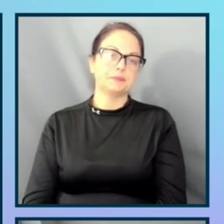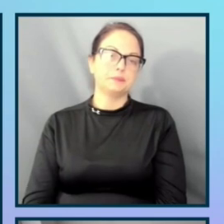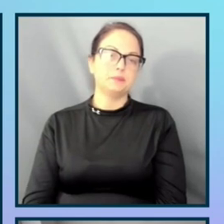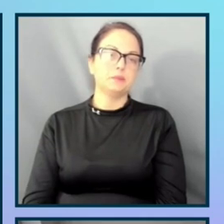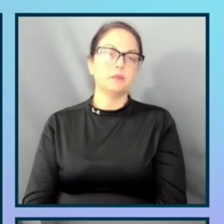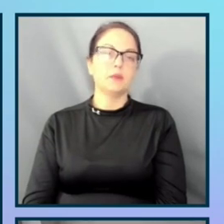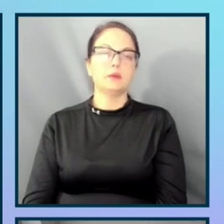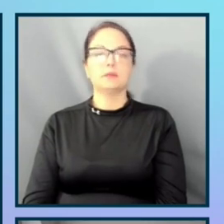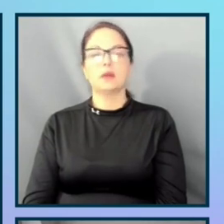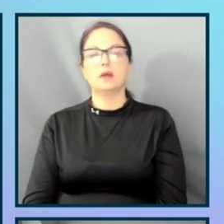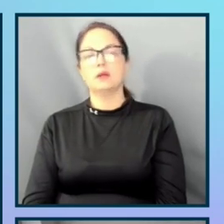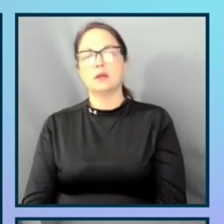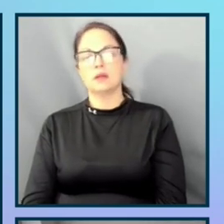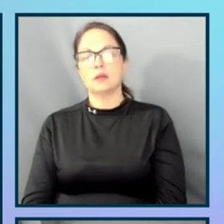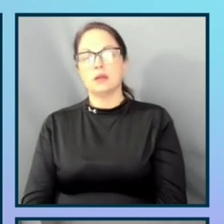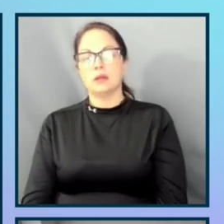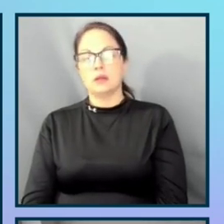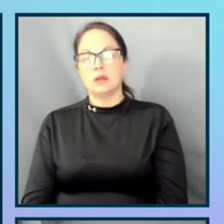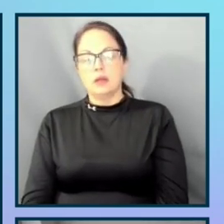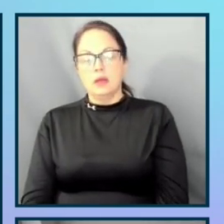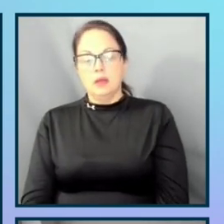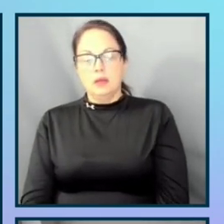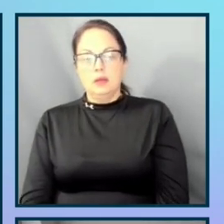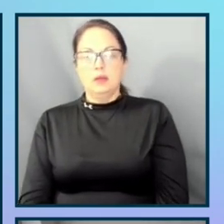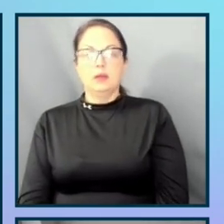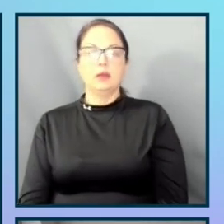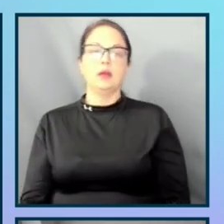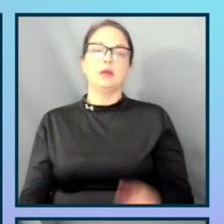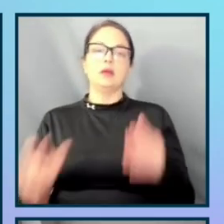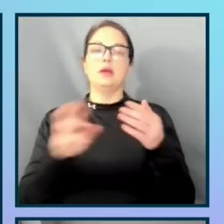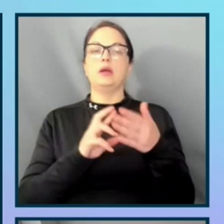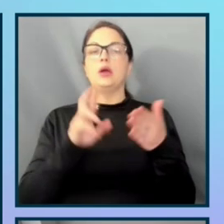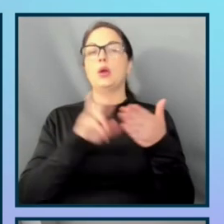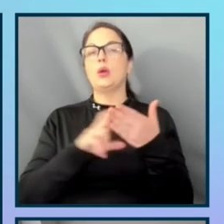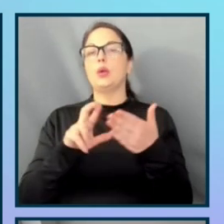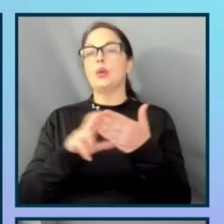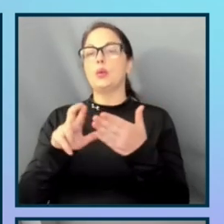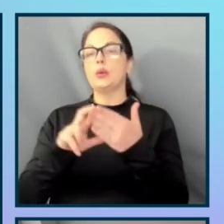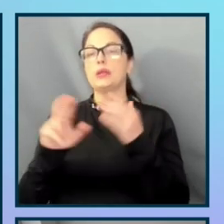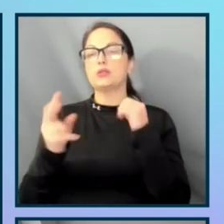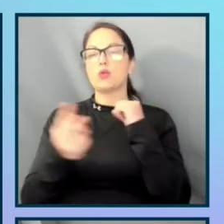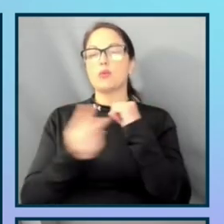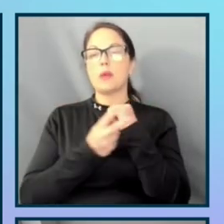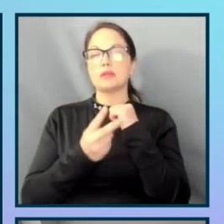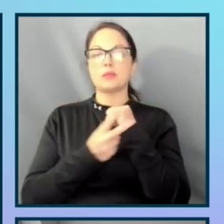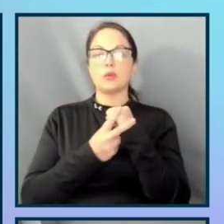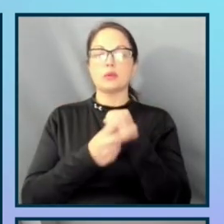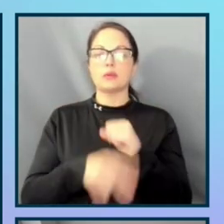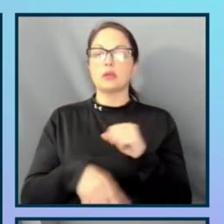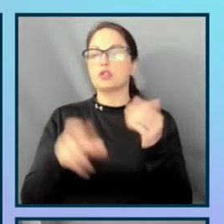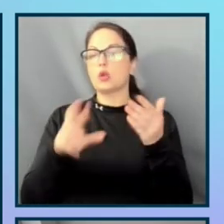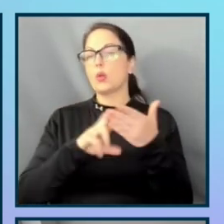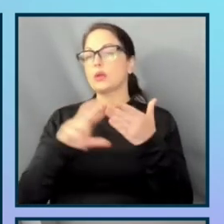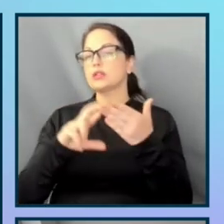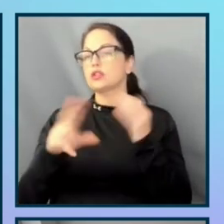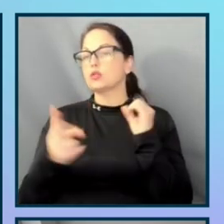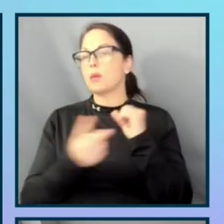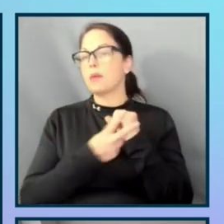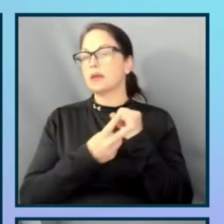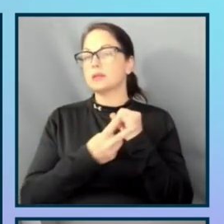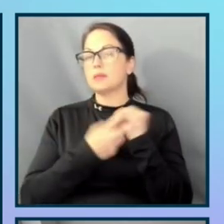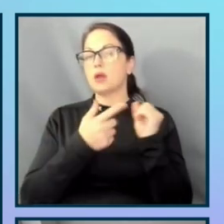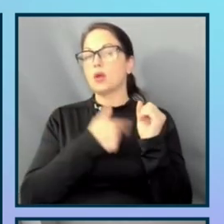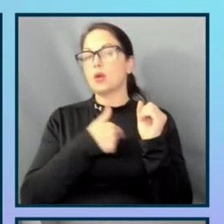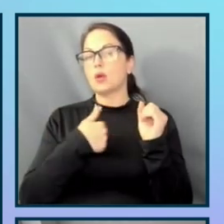The next small win we have is Research Repository. So in Research Repository, we highlight